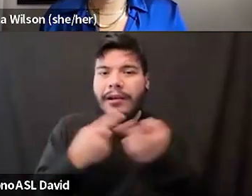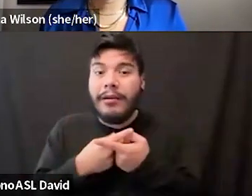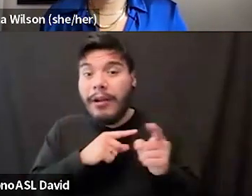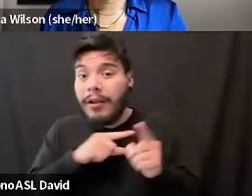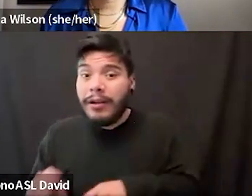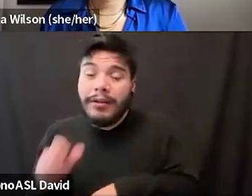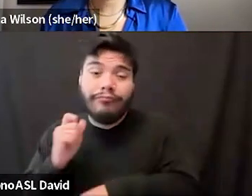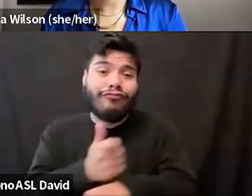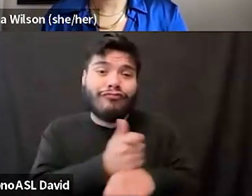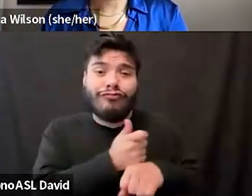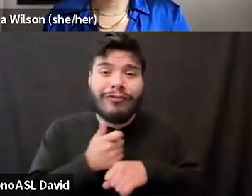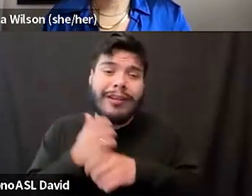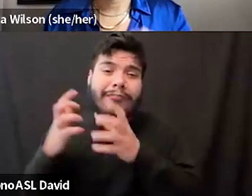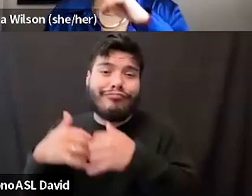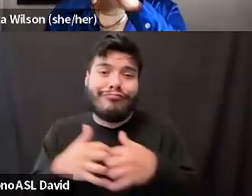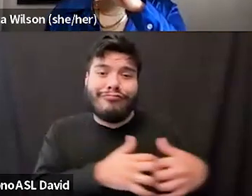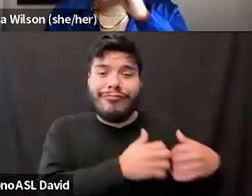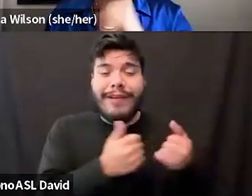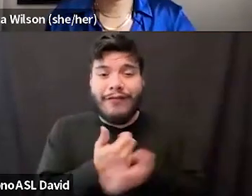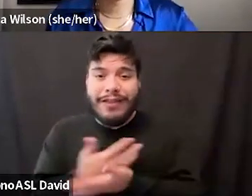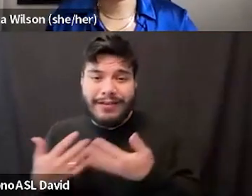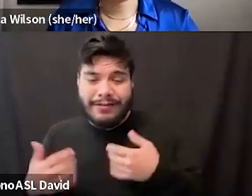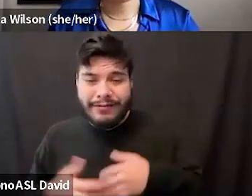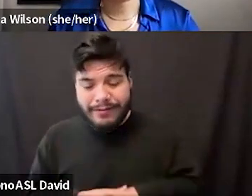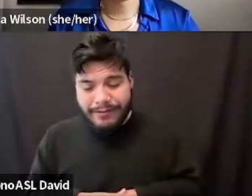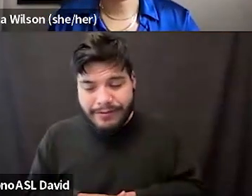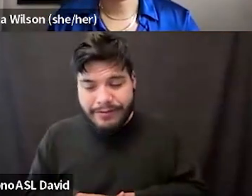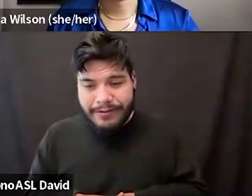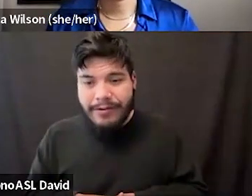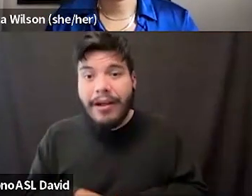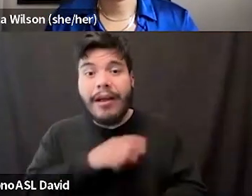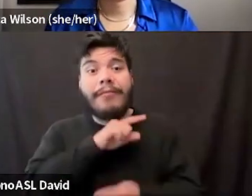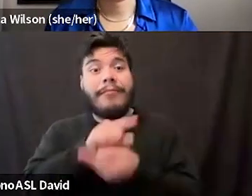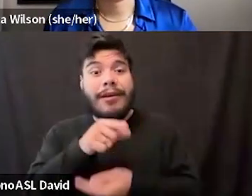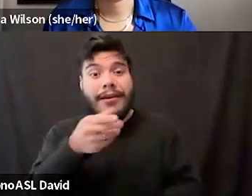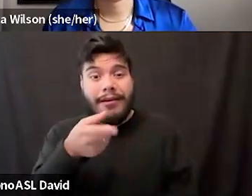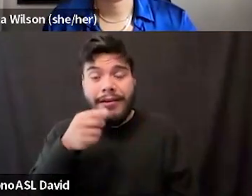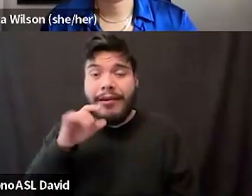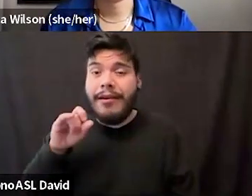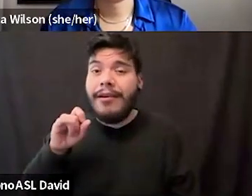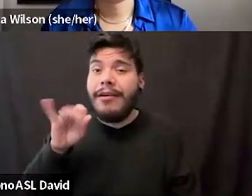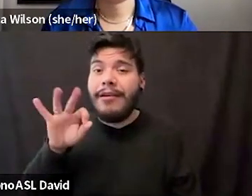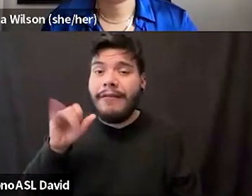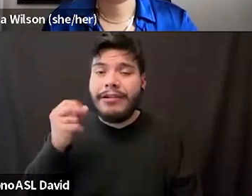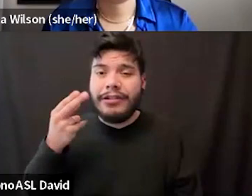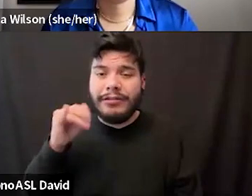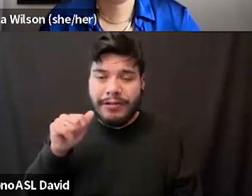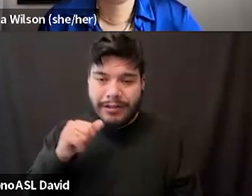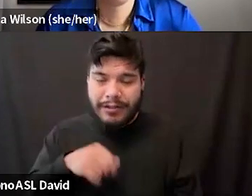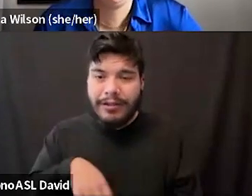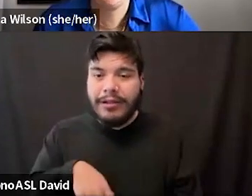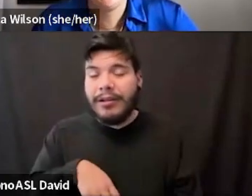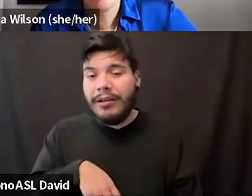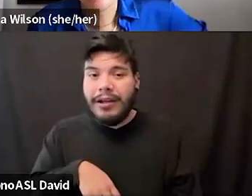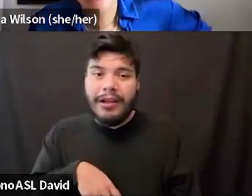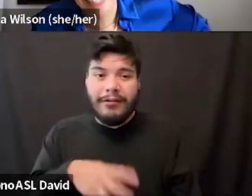come to like take down the chairs and everything afterwards. And I met Eve Christina and you've seen, I was flirting with me. I'm gonna call you out. was good.